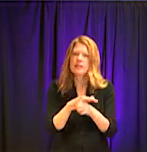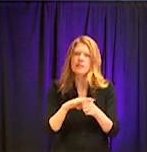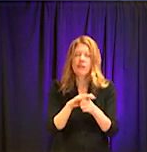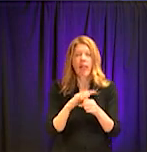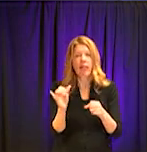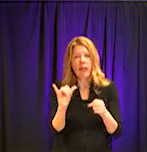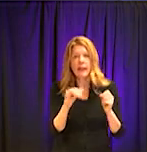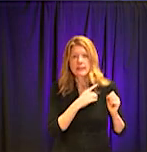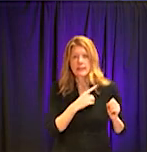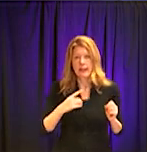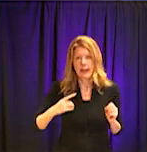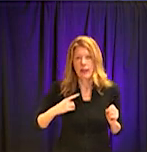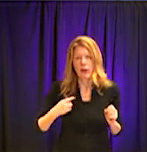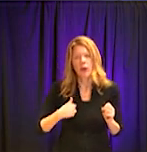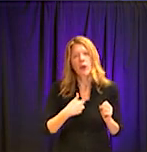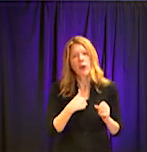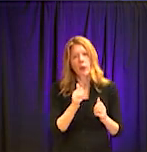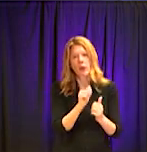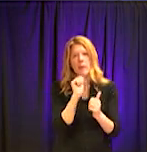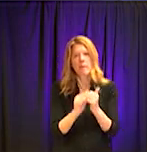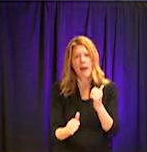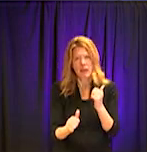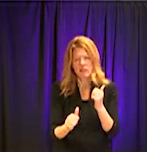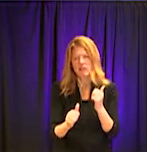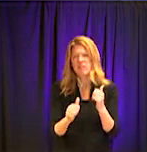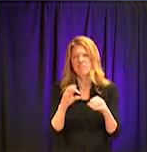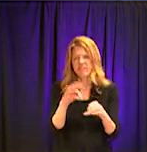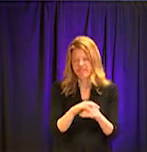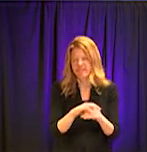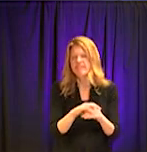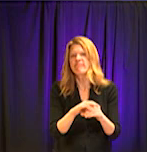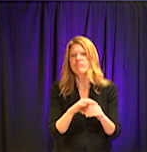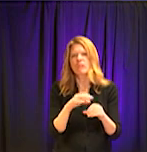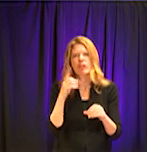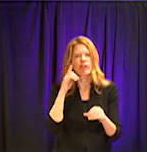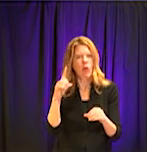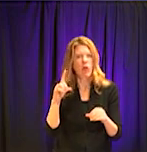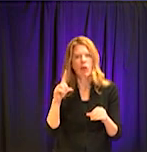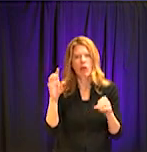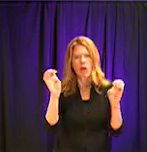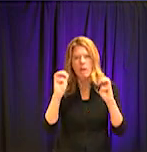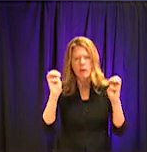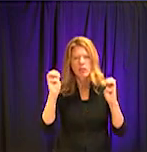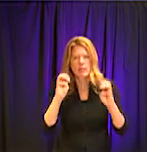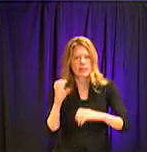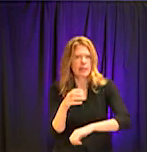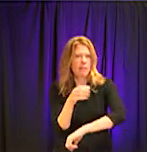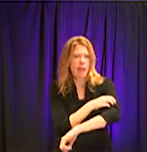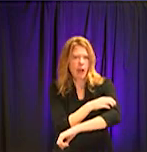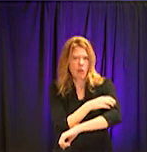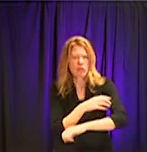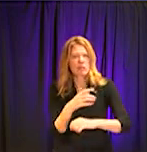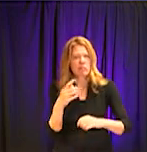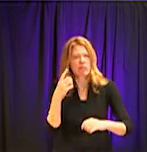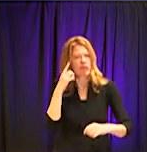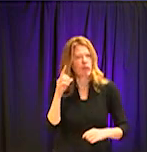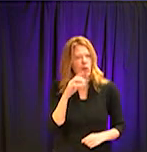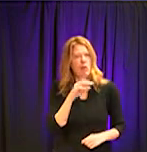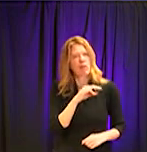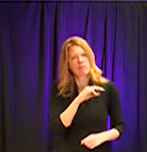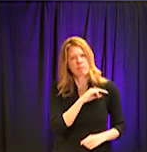of Decatur, did pass legislation to give the mayor emergency powers in a public health crisis and